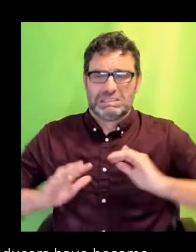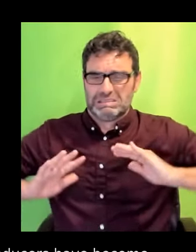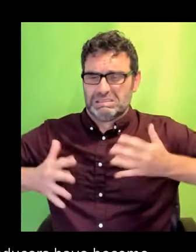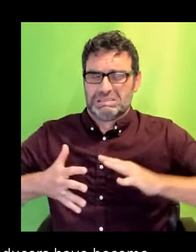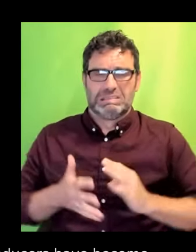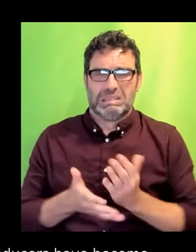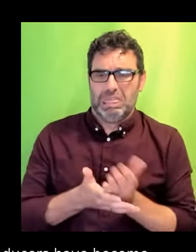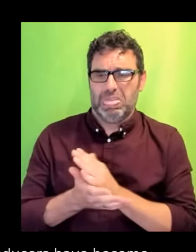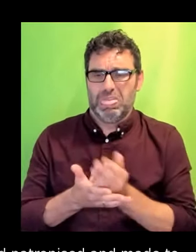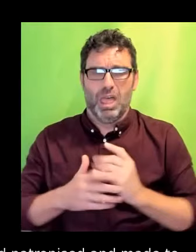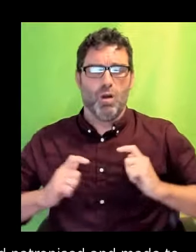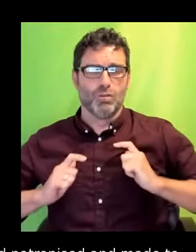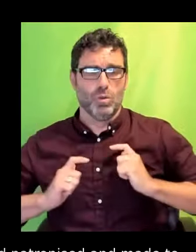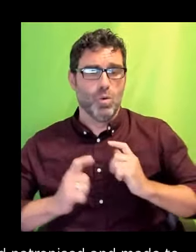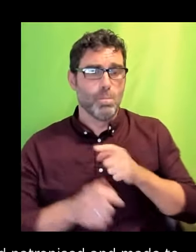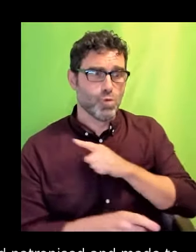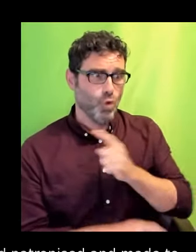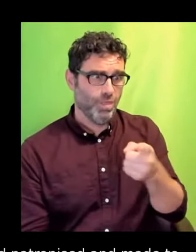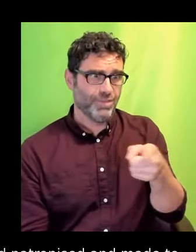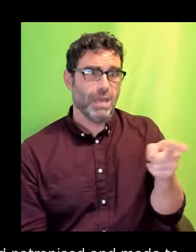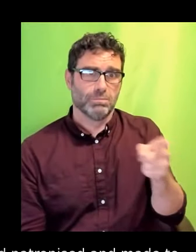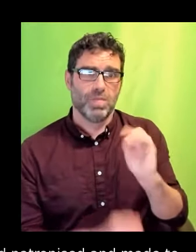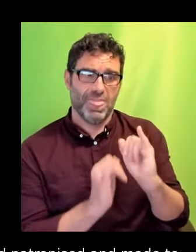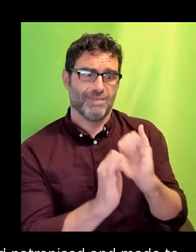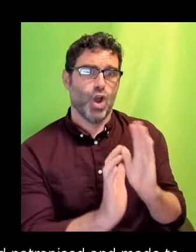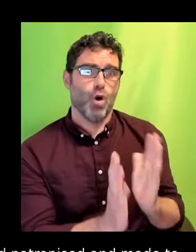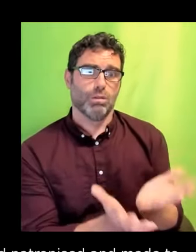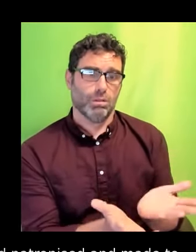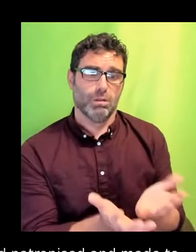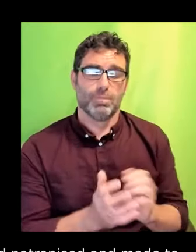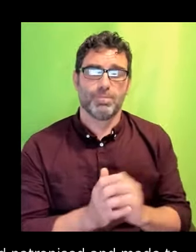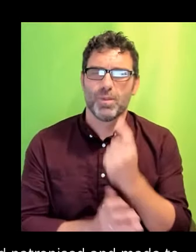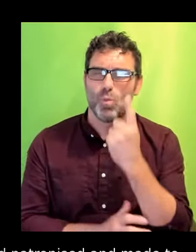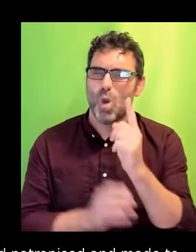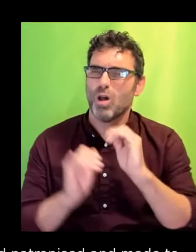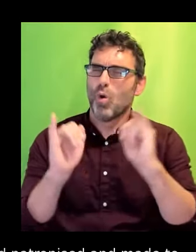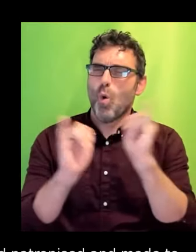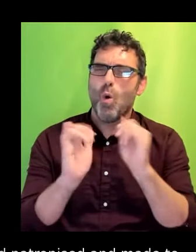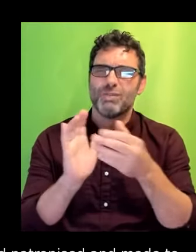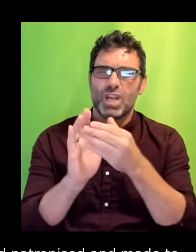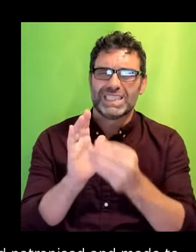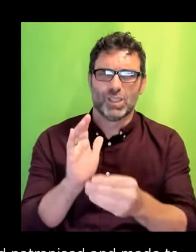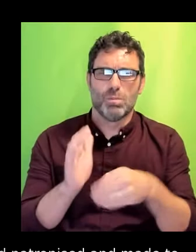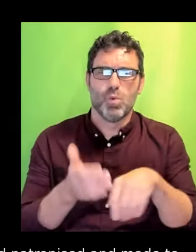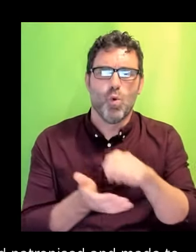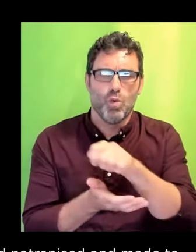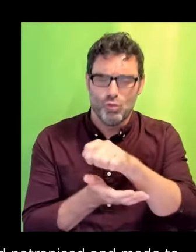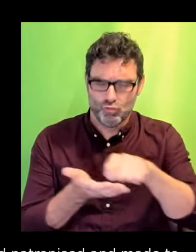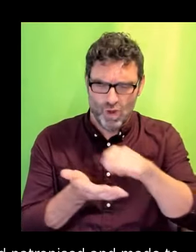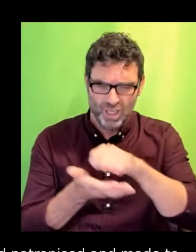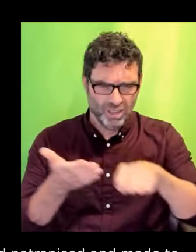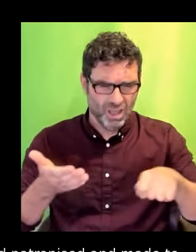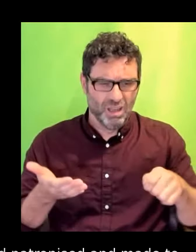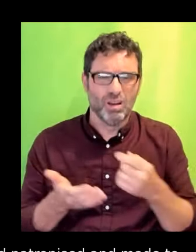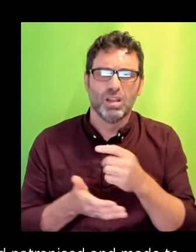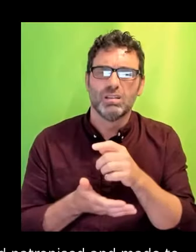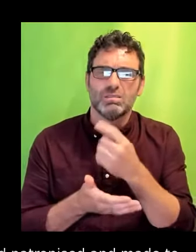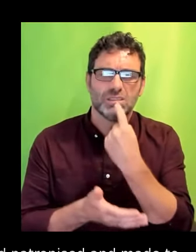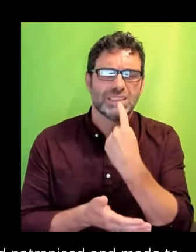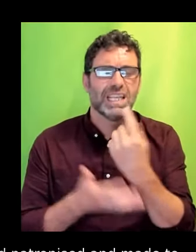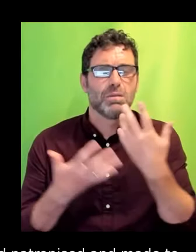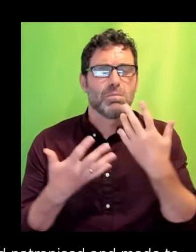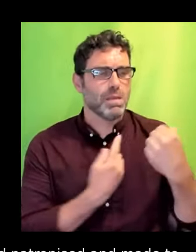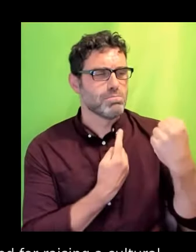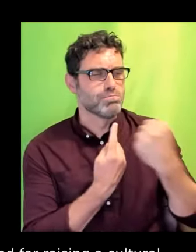horrific case, a writer talked about being attacked and bullied for raising a cultural concern. And after suggesting an idea